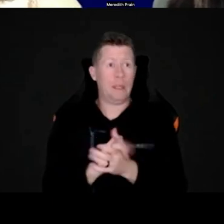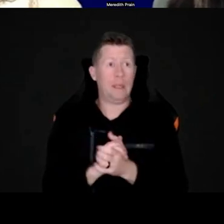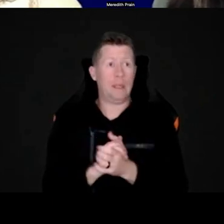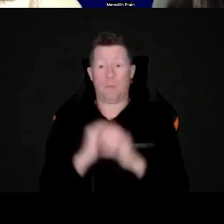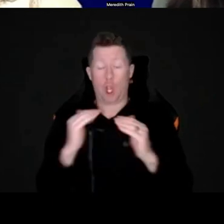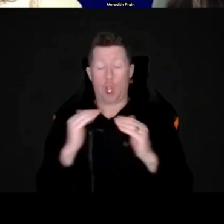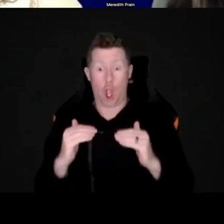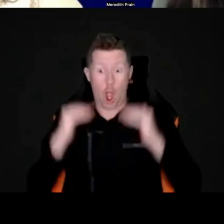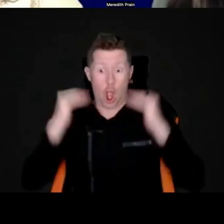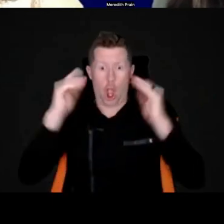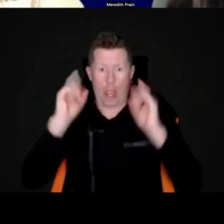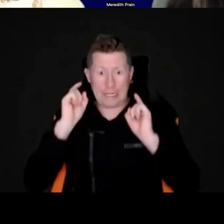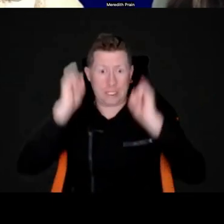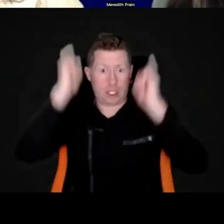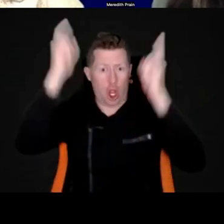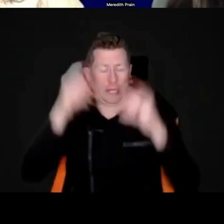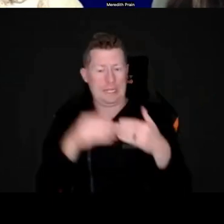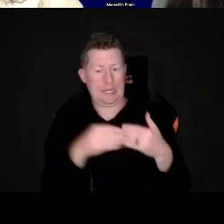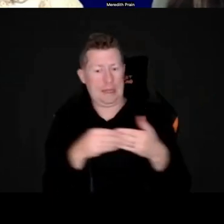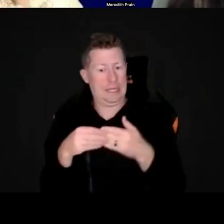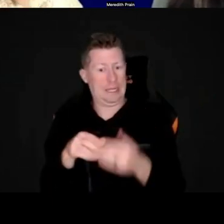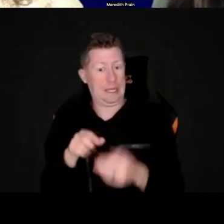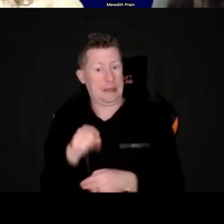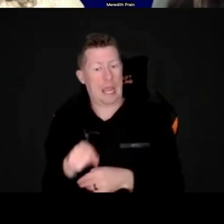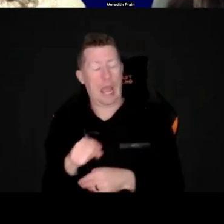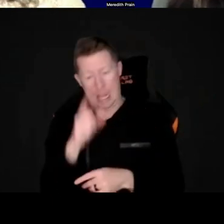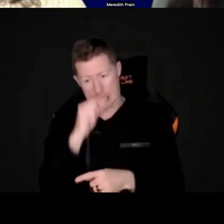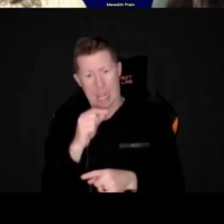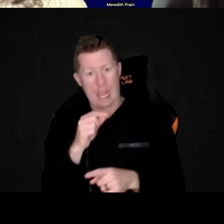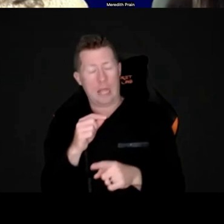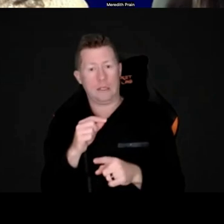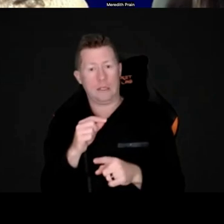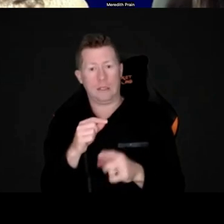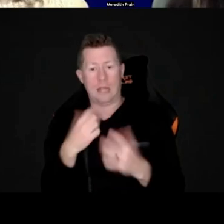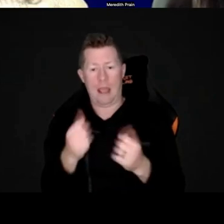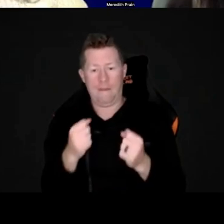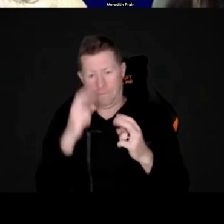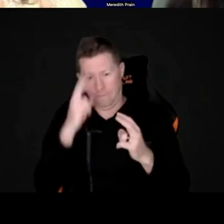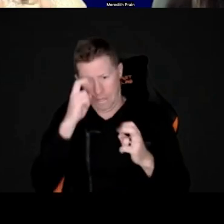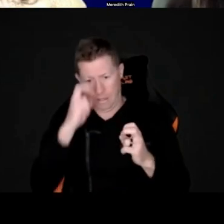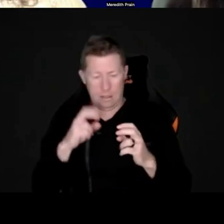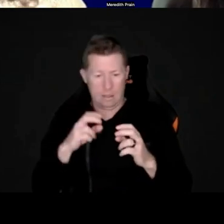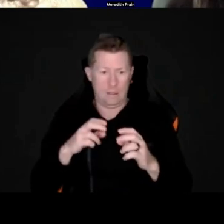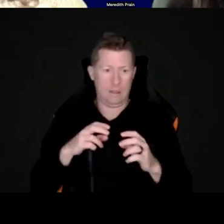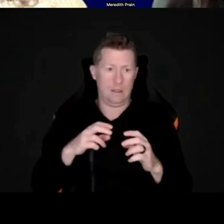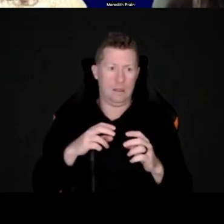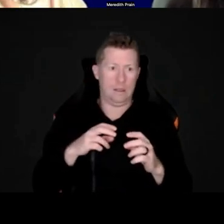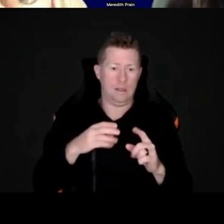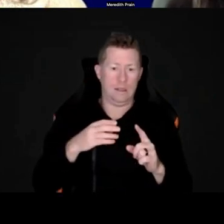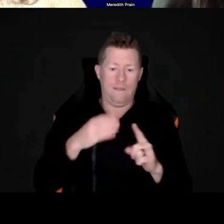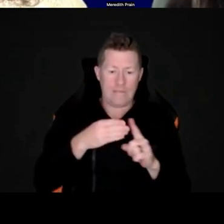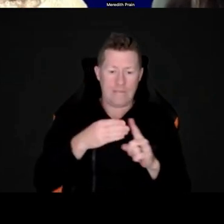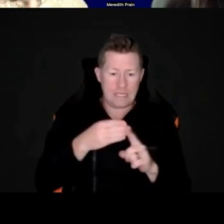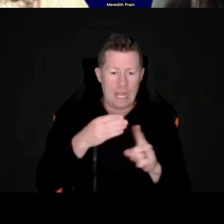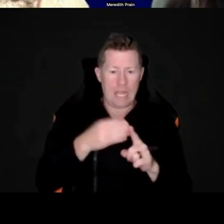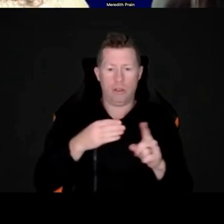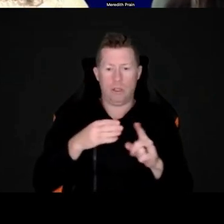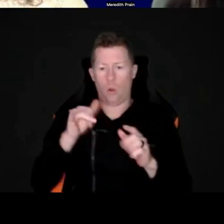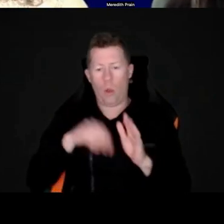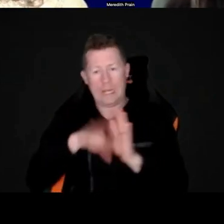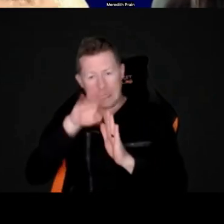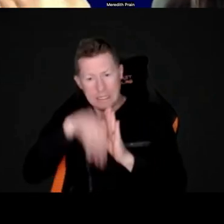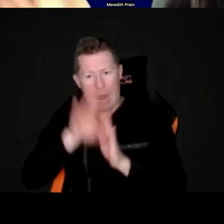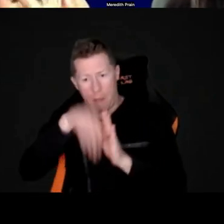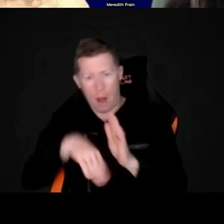high anxiety and with anxiety, you can also get fixation instability. And when you get fixation instability, then being able to